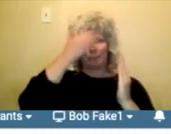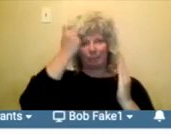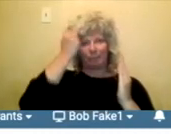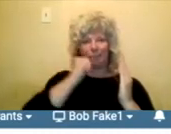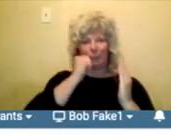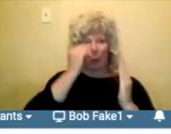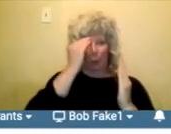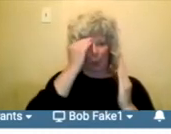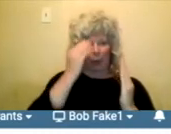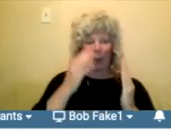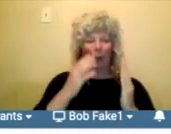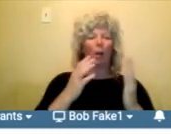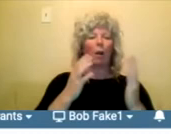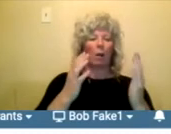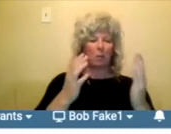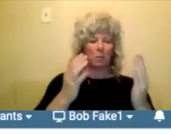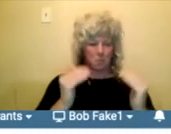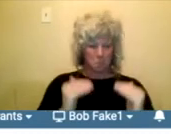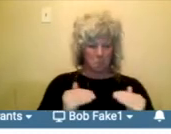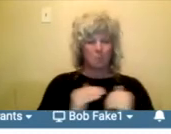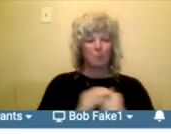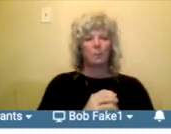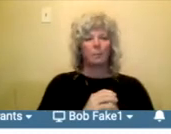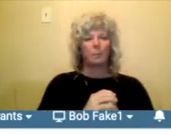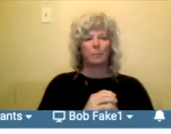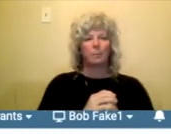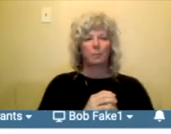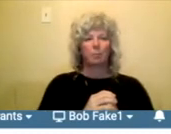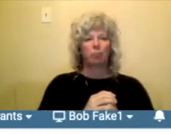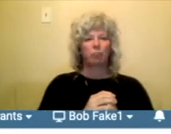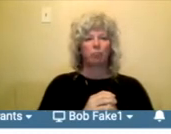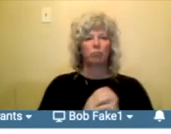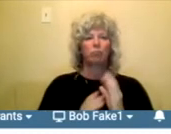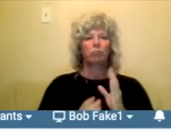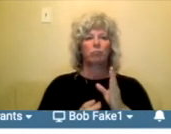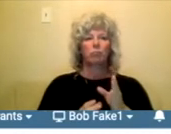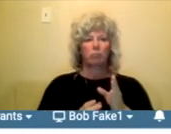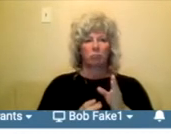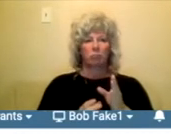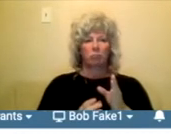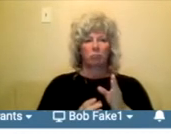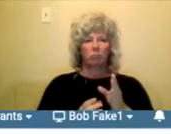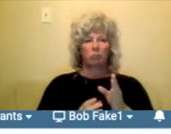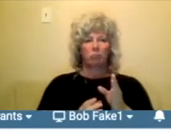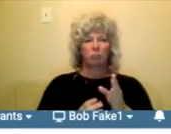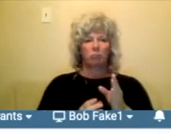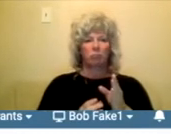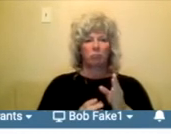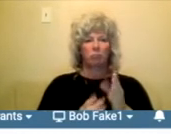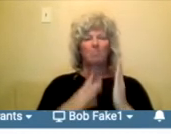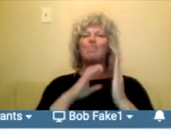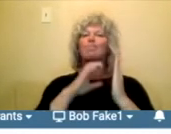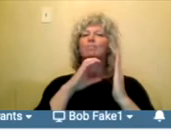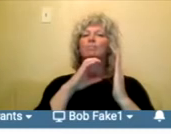so that's stats and mapping and then you have the accessibility, um, uh,